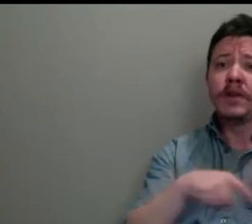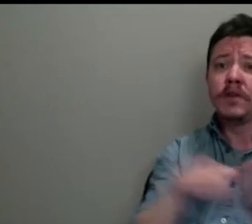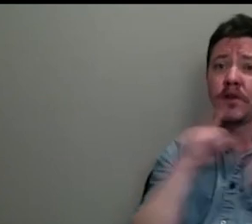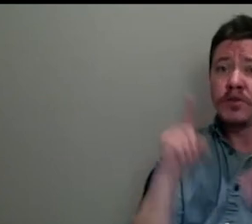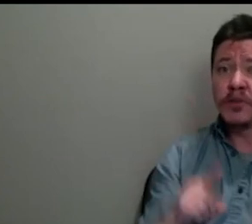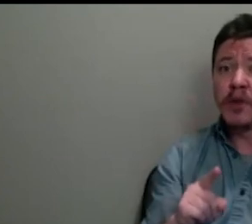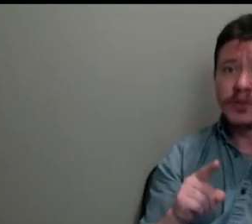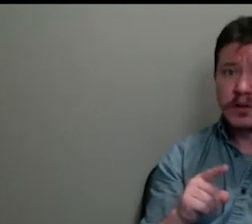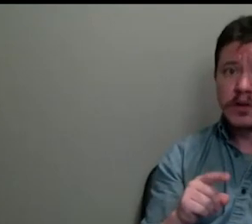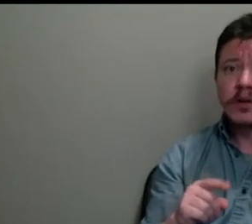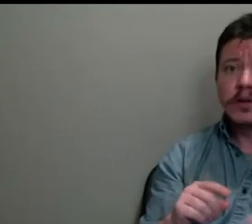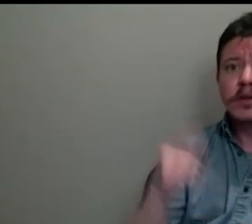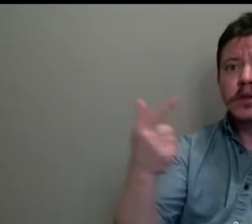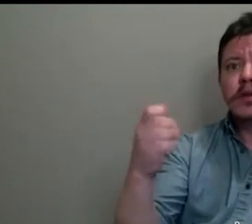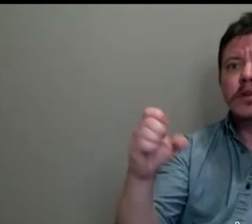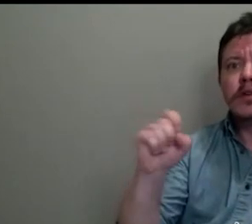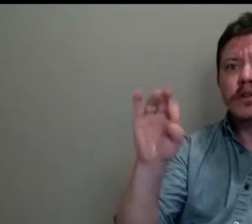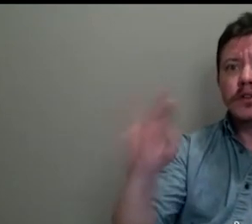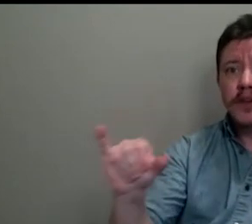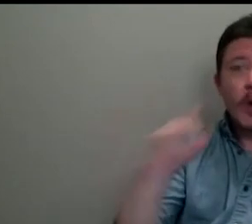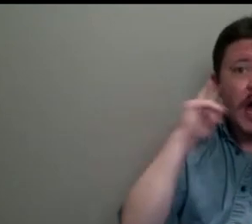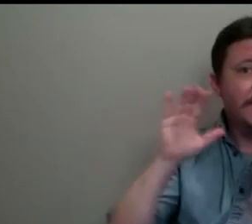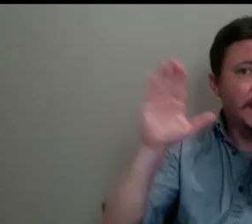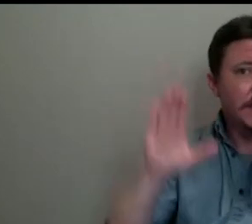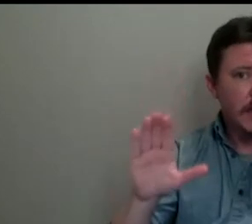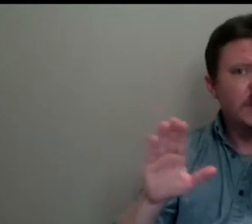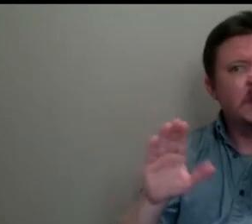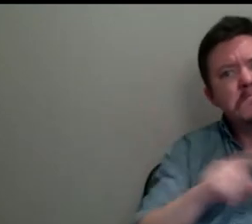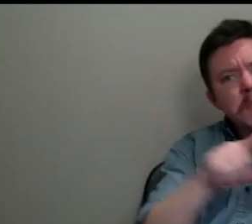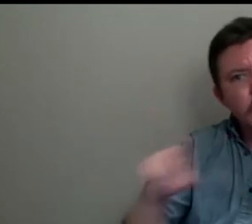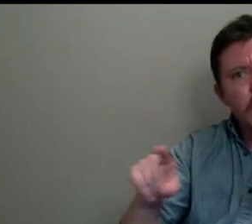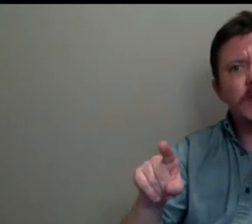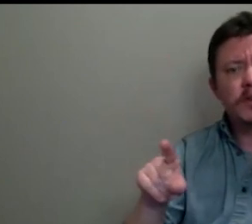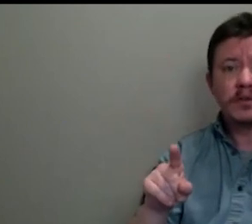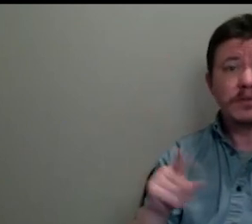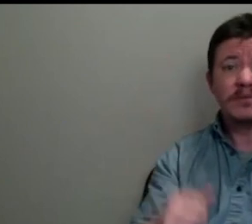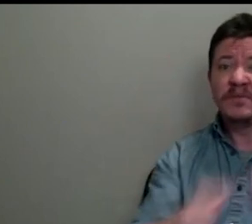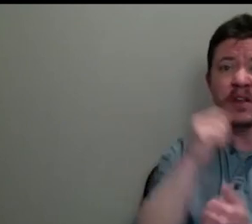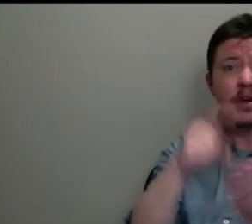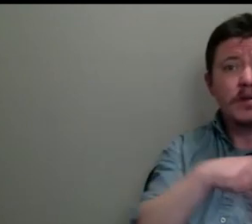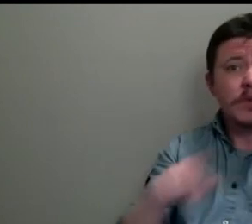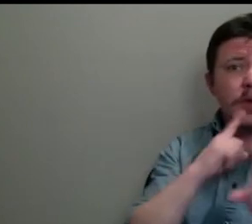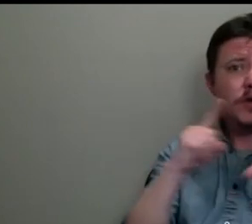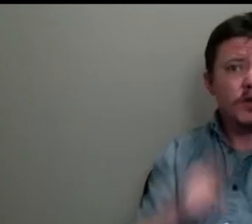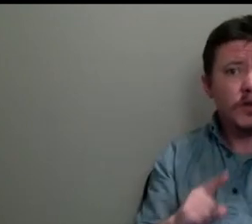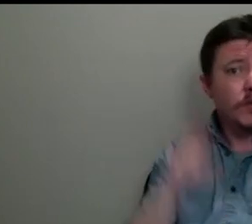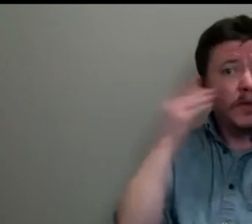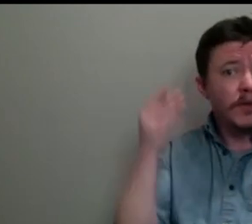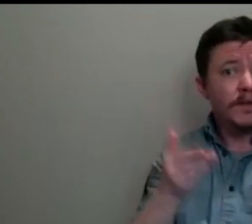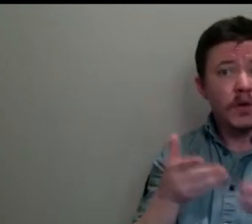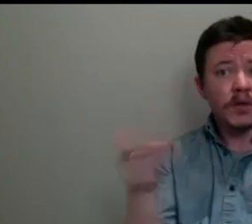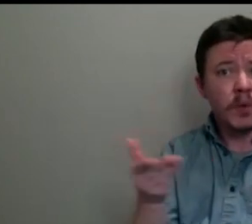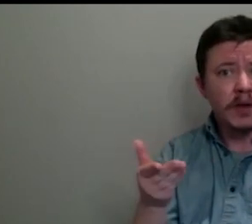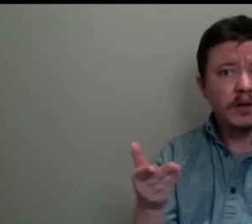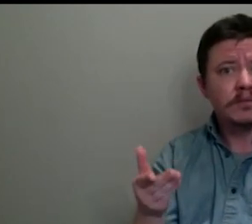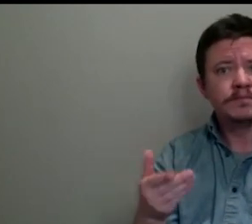I mean, Geoffroy I think is excellent and a few others, but actually quite a lot of the critical response tends to just go off into these sort